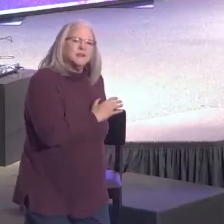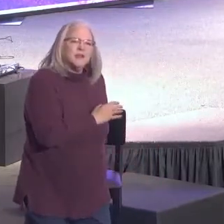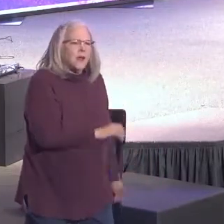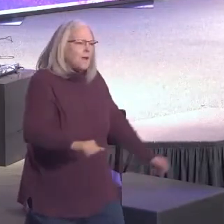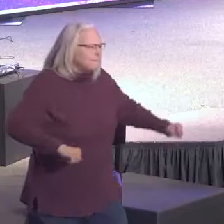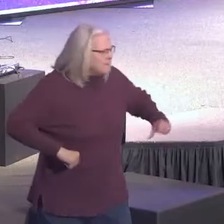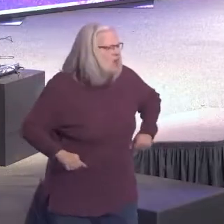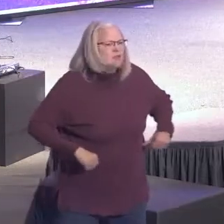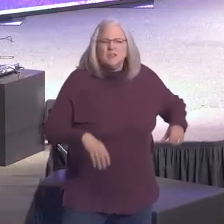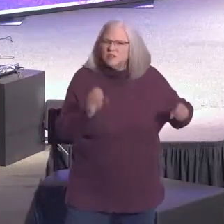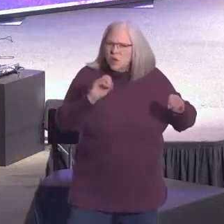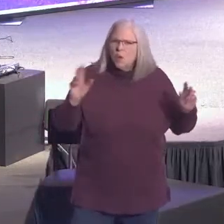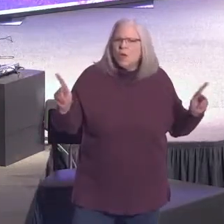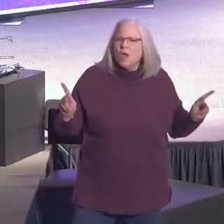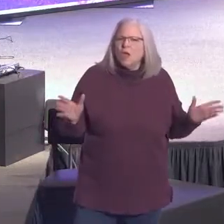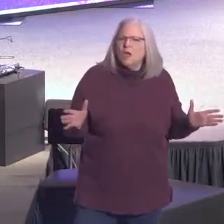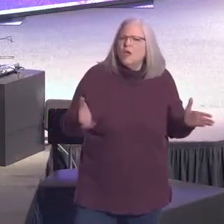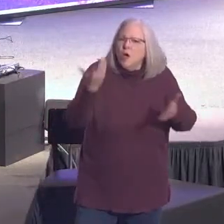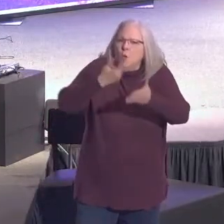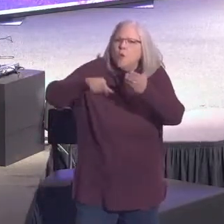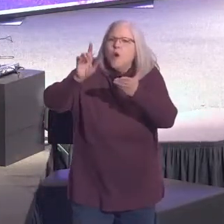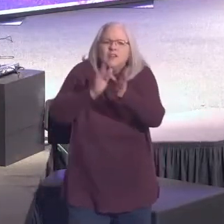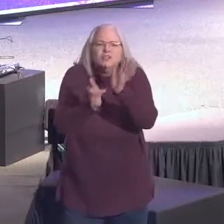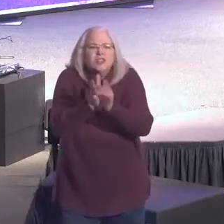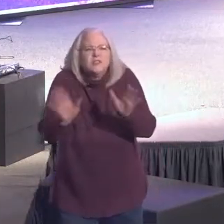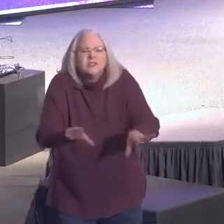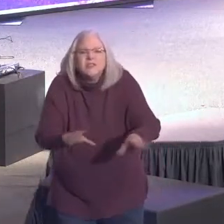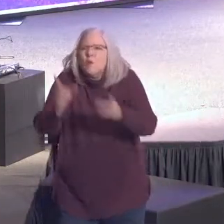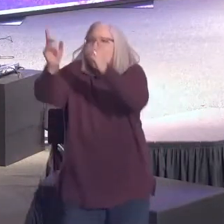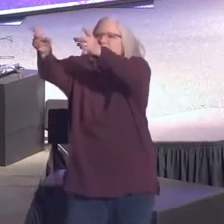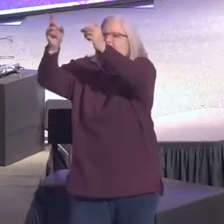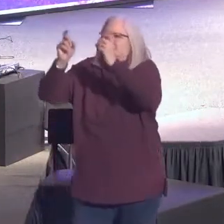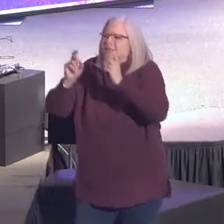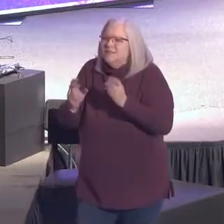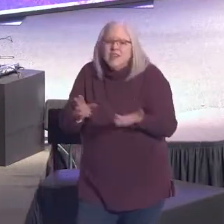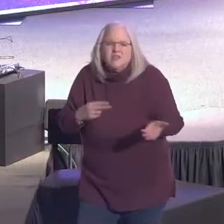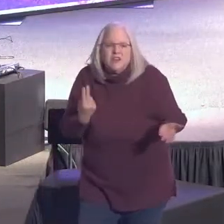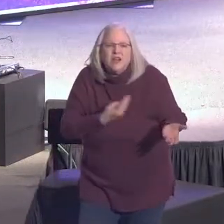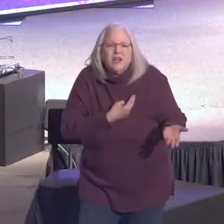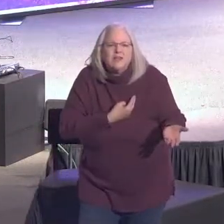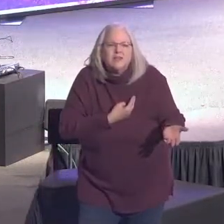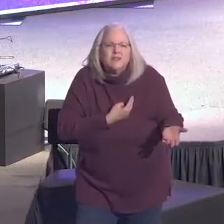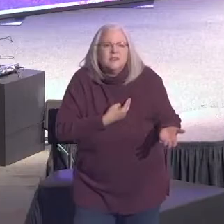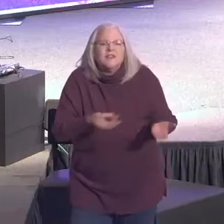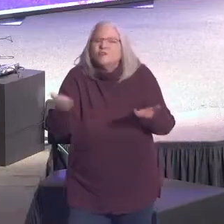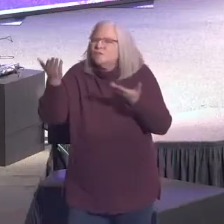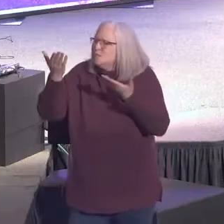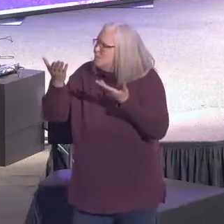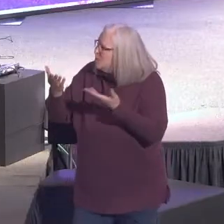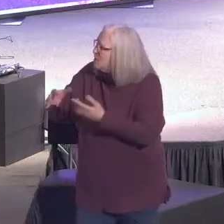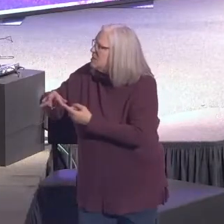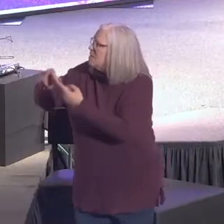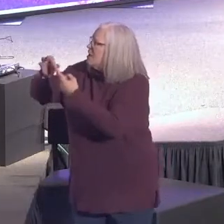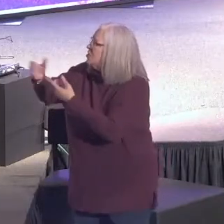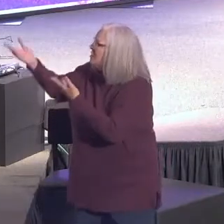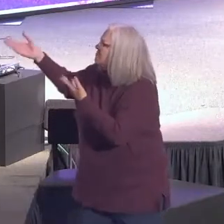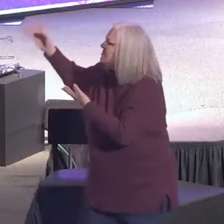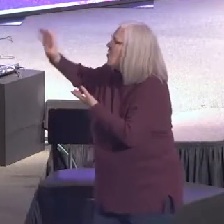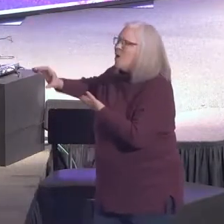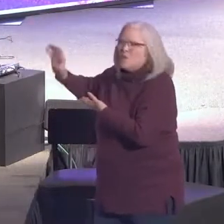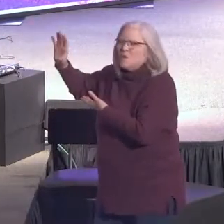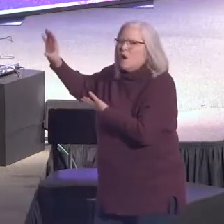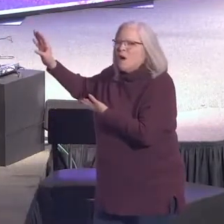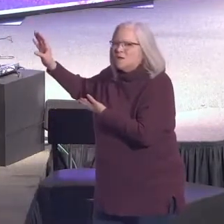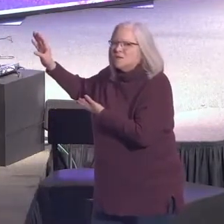boast in Him and what He has done and what He's given us and what He has especially given to us in the cross. We can get so